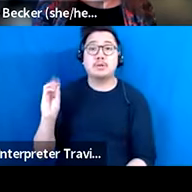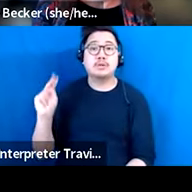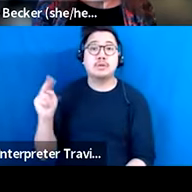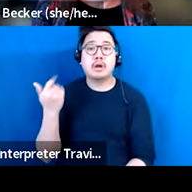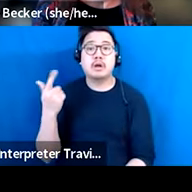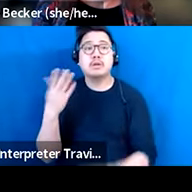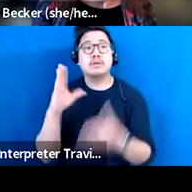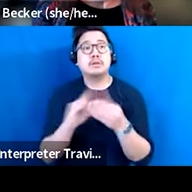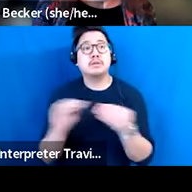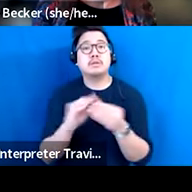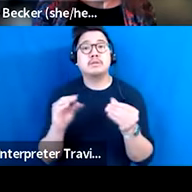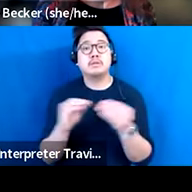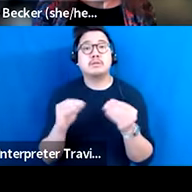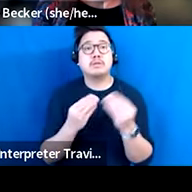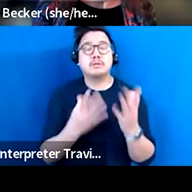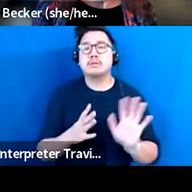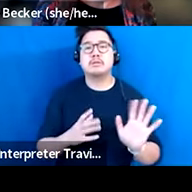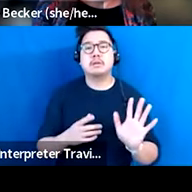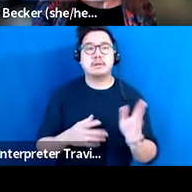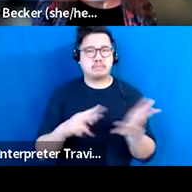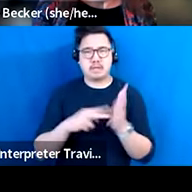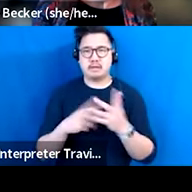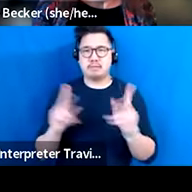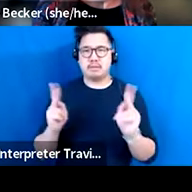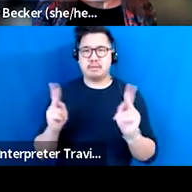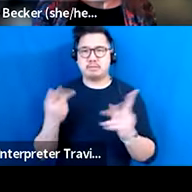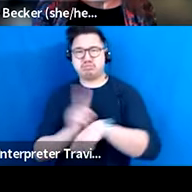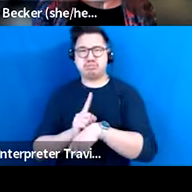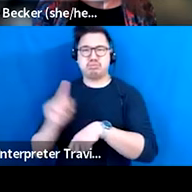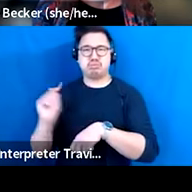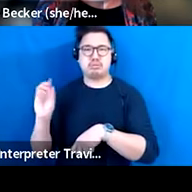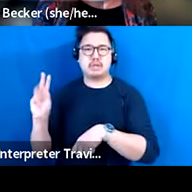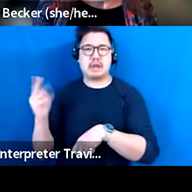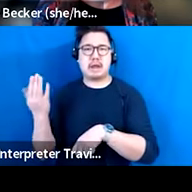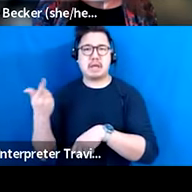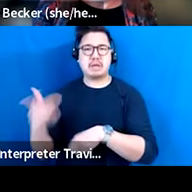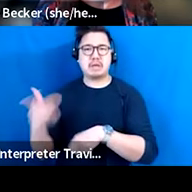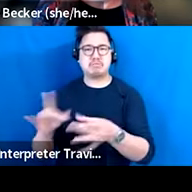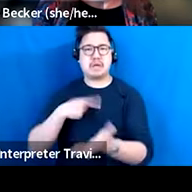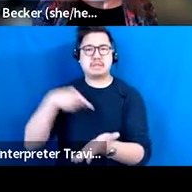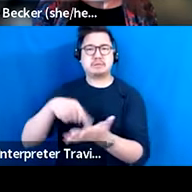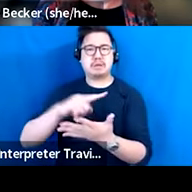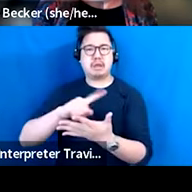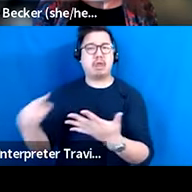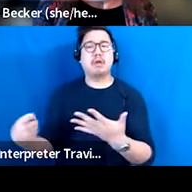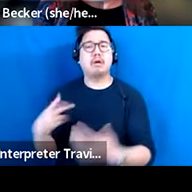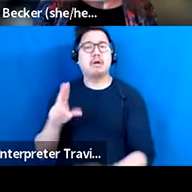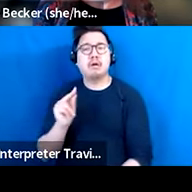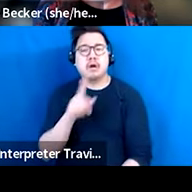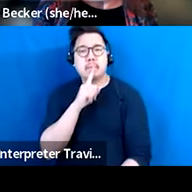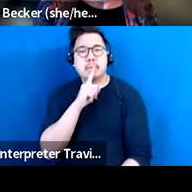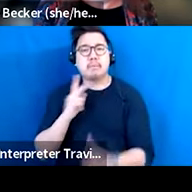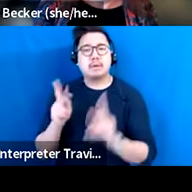for stuff before having conversations. So I think maybe that's also a part of the moment that David is talking about, is that we have this